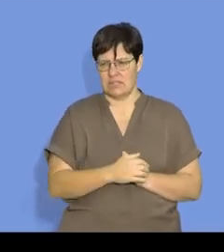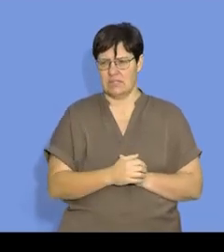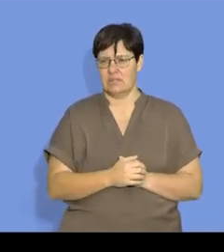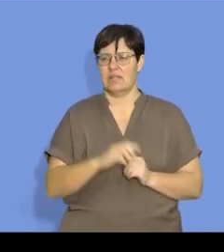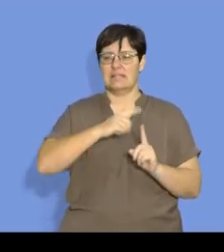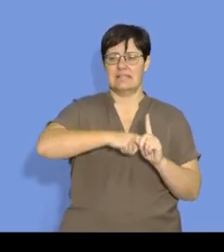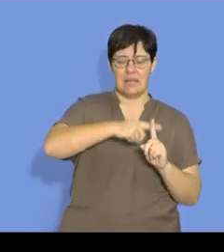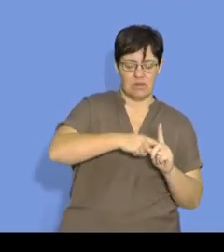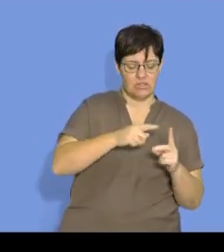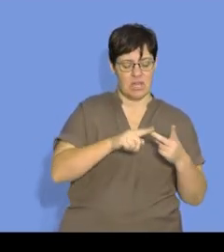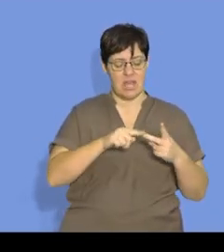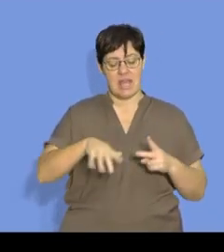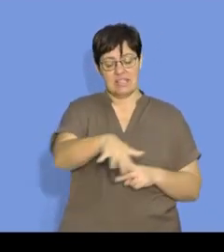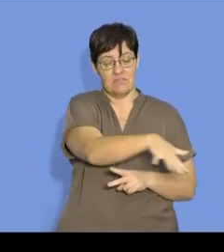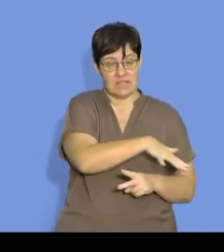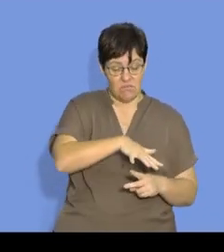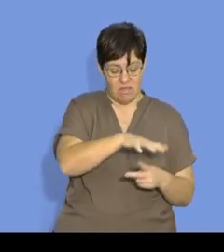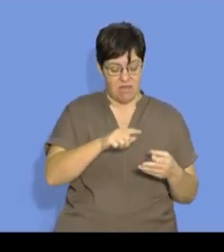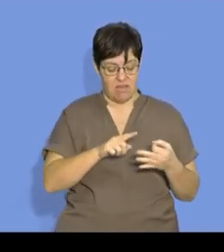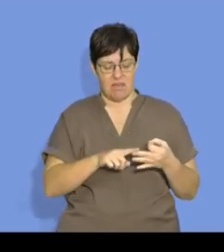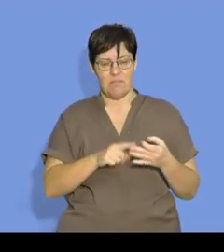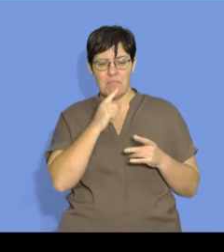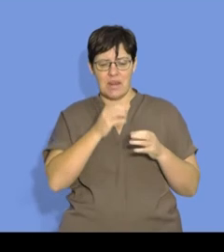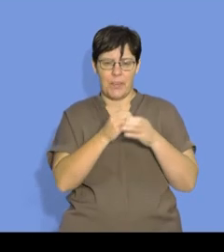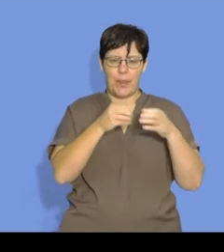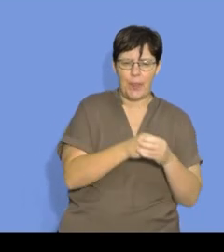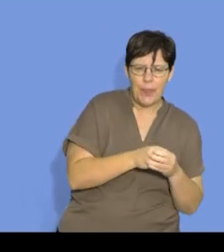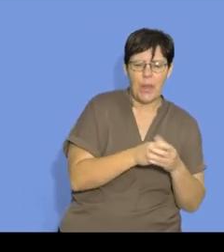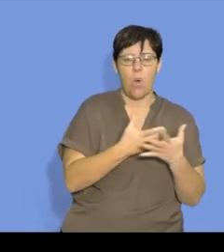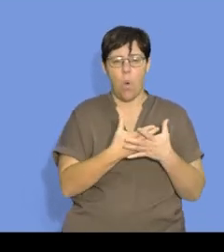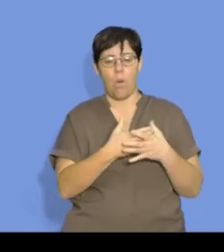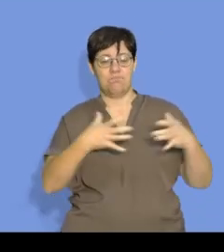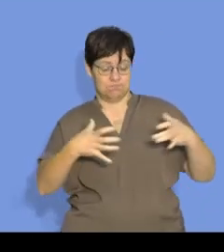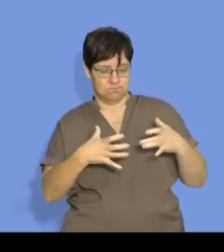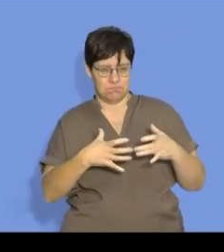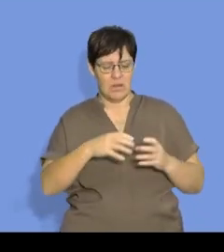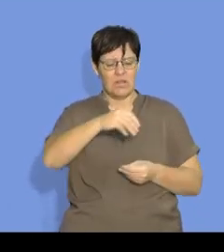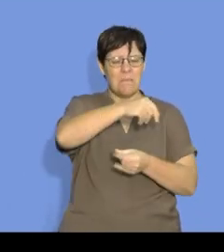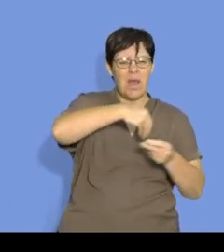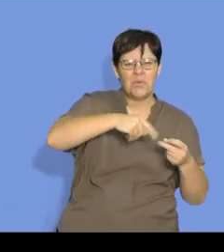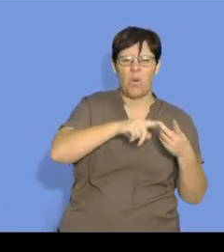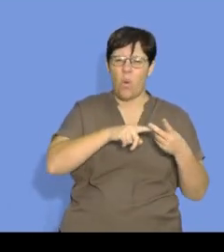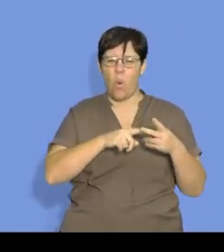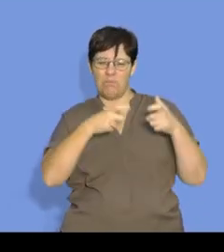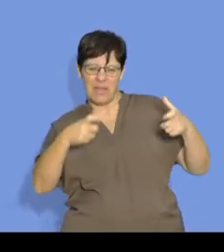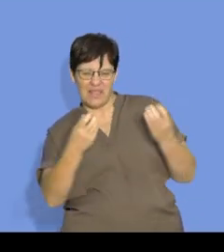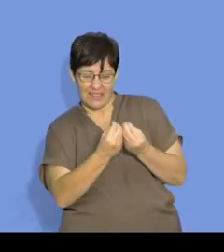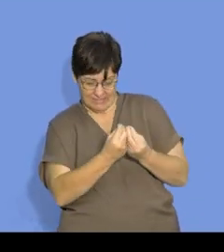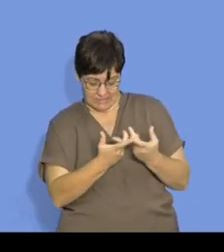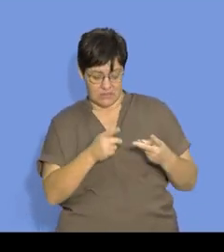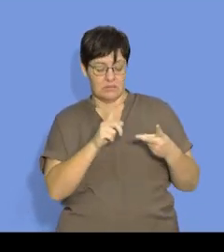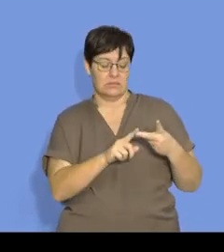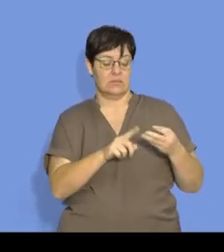that temperature, surface area, surface area specifically the surface area of solids,